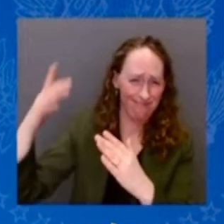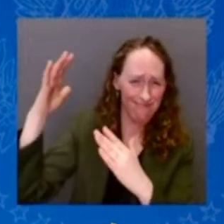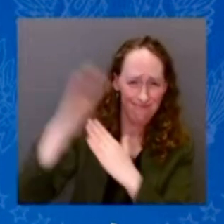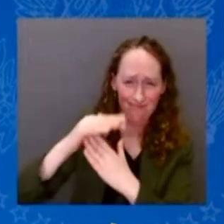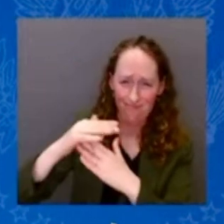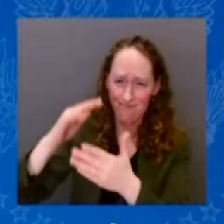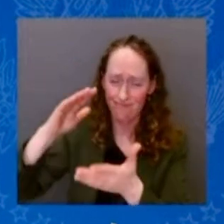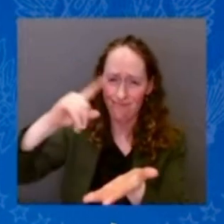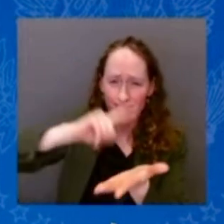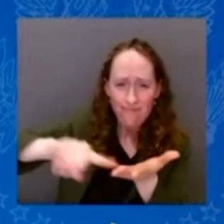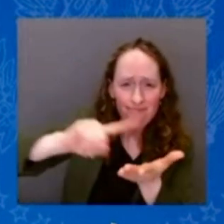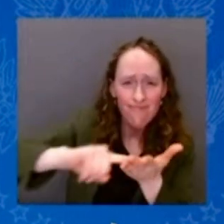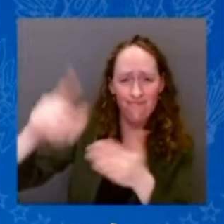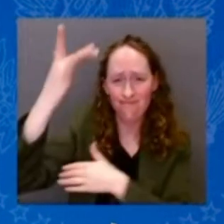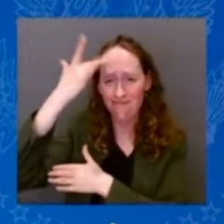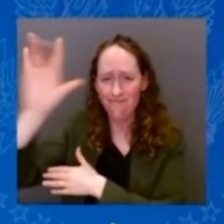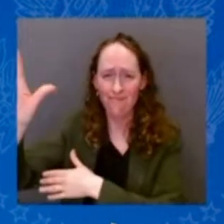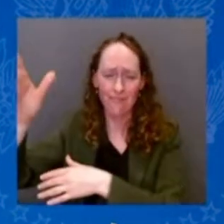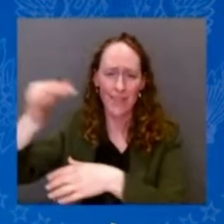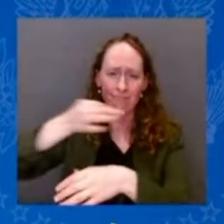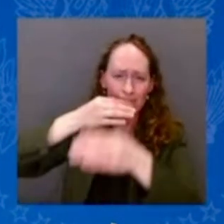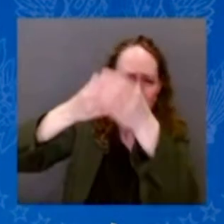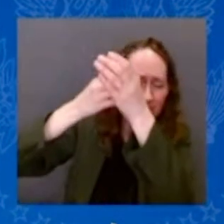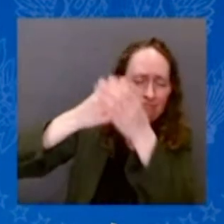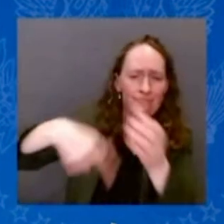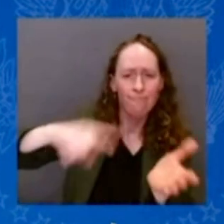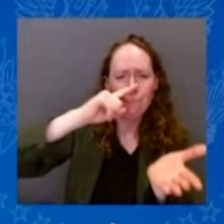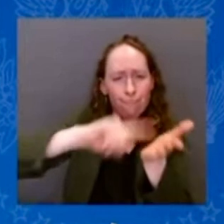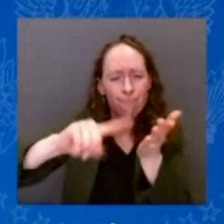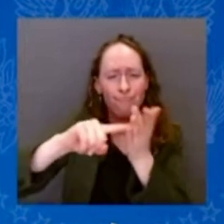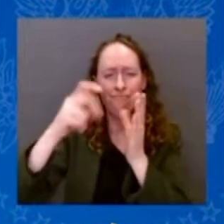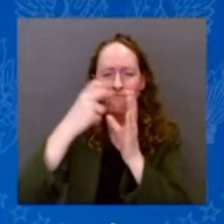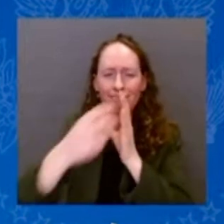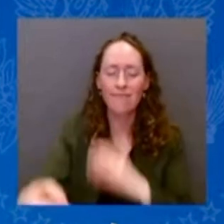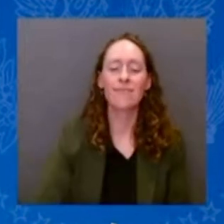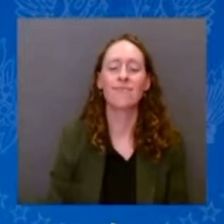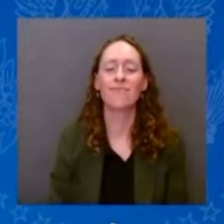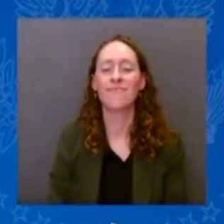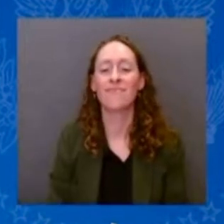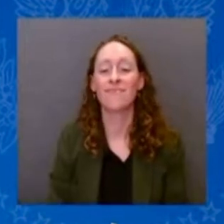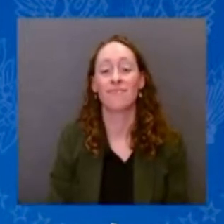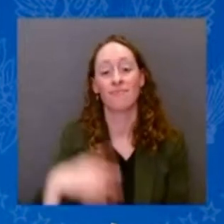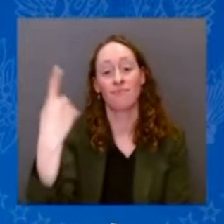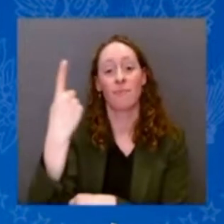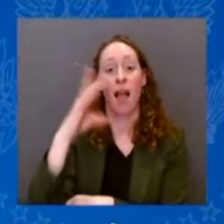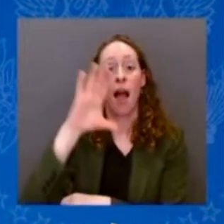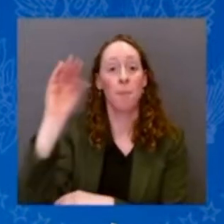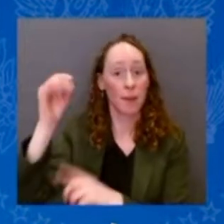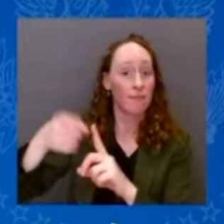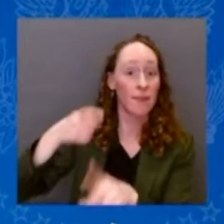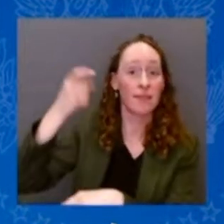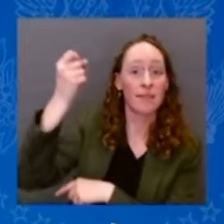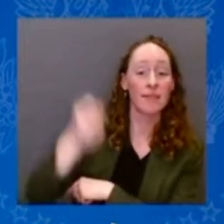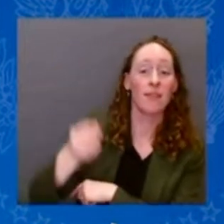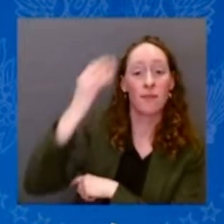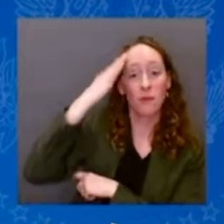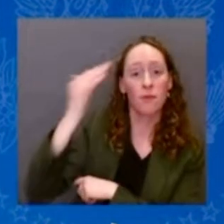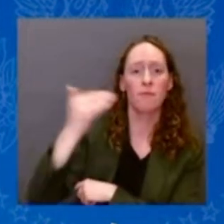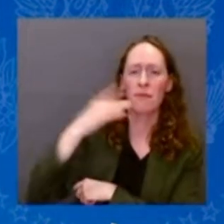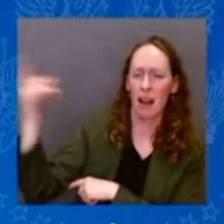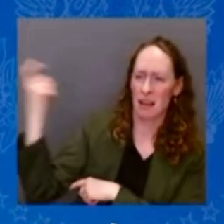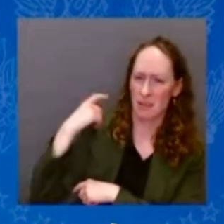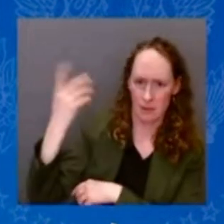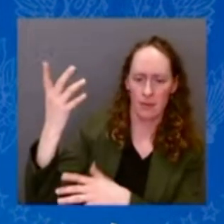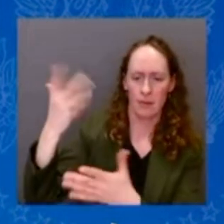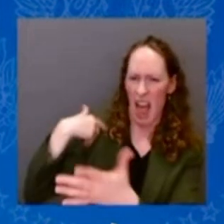asked the South Korean country why it was going to invest over $100 billion in the United States, moved over semiconductor factories here, you know what they